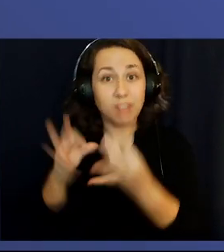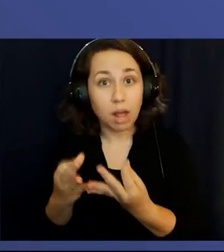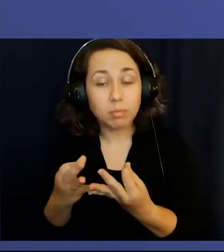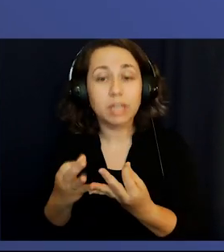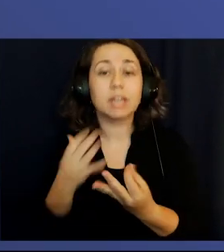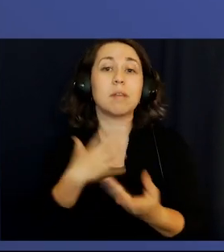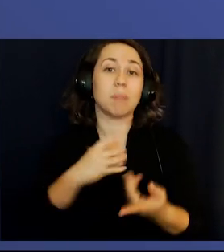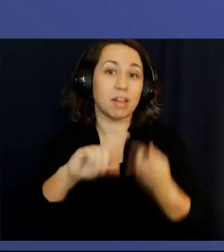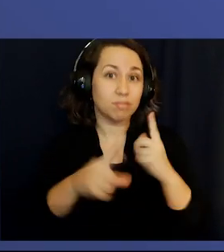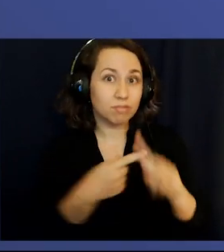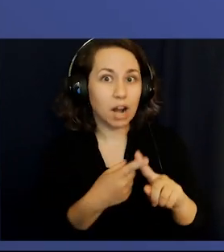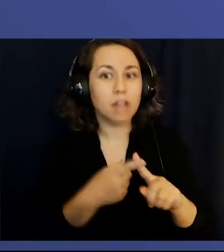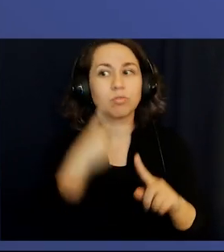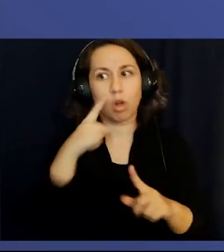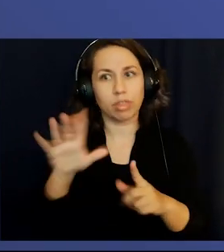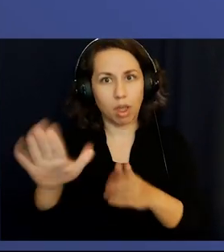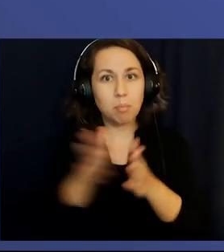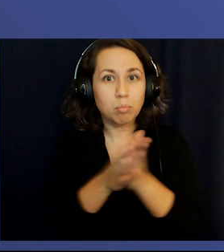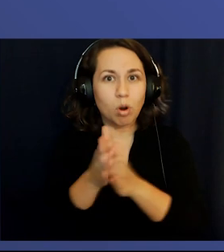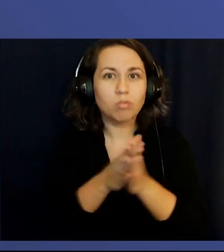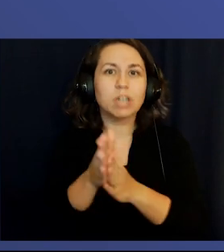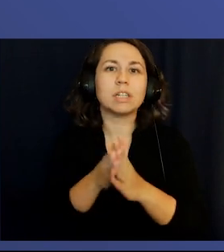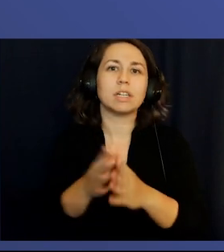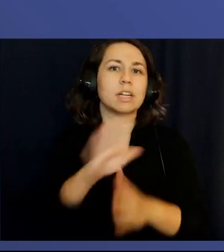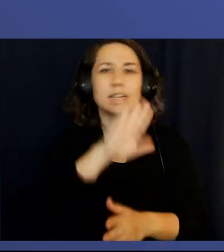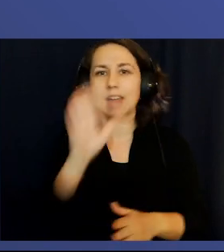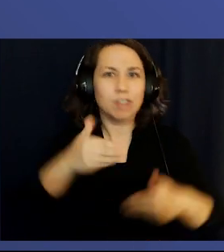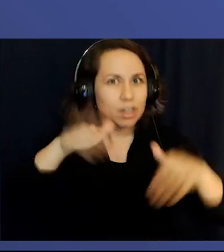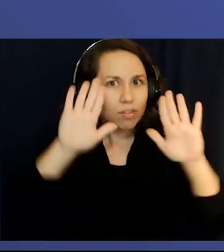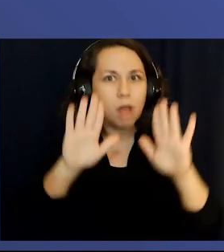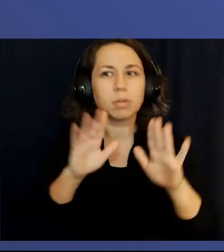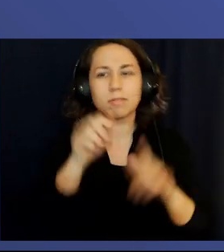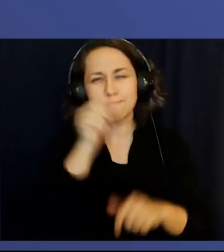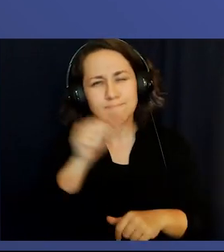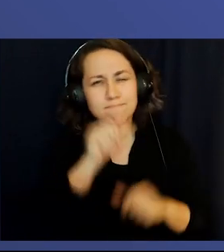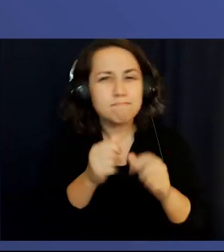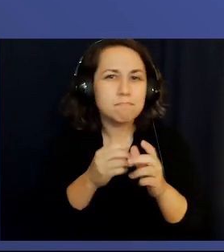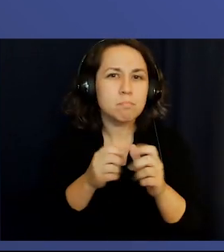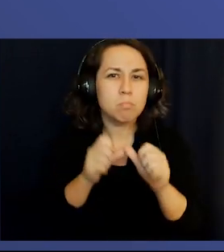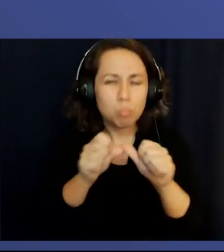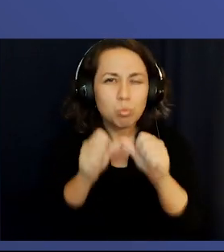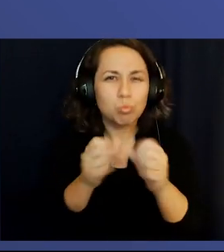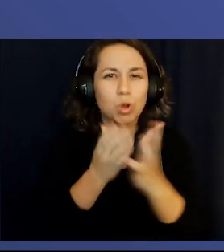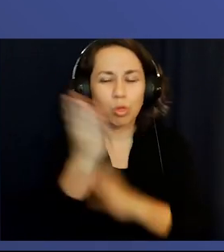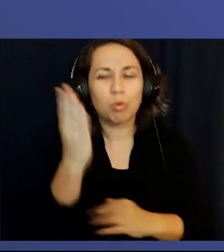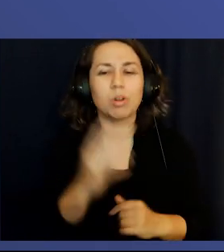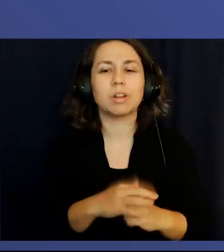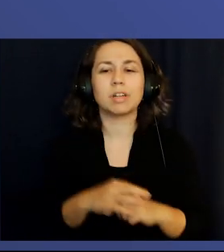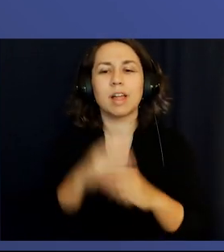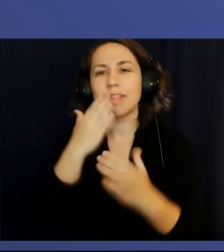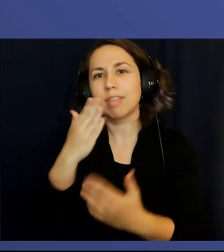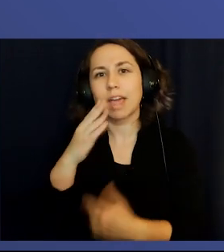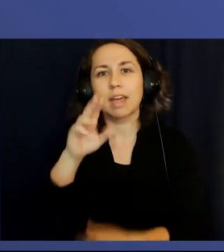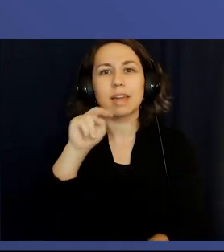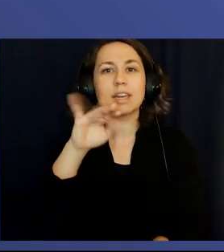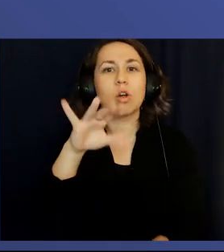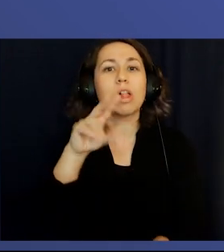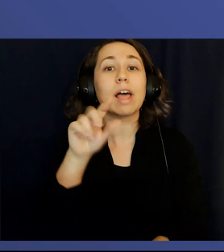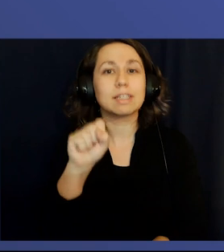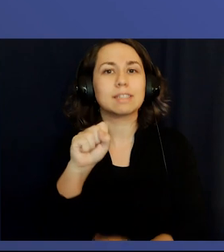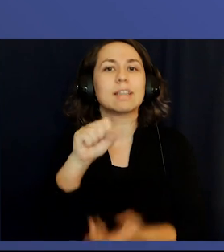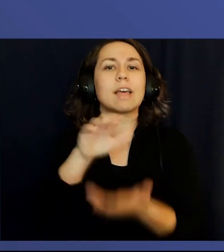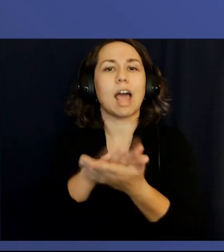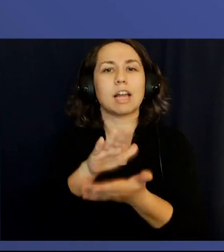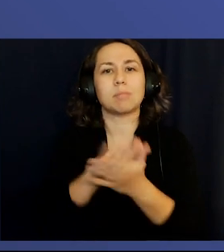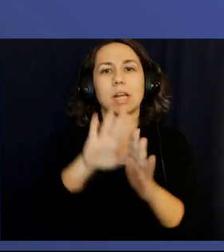throughout high school and I want to thank my friends for the motivation that they've given me to never give up and to push through. finally, I want to thank